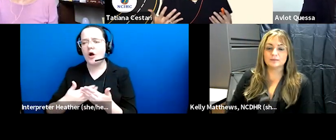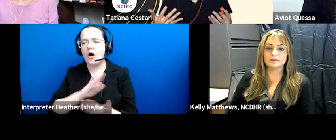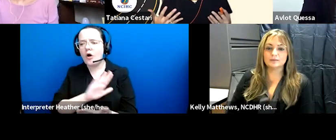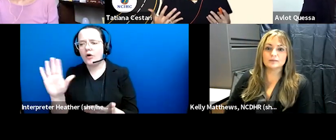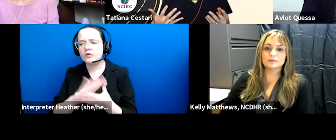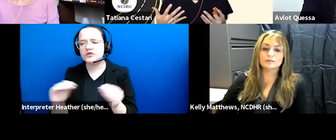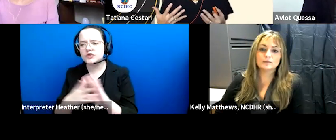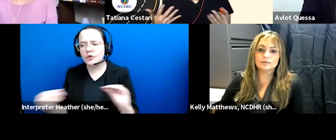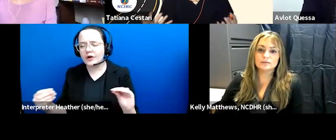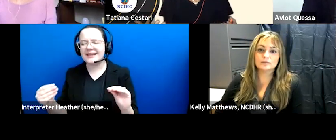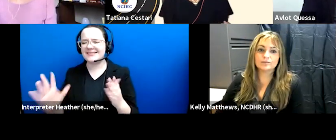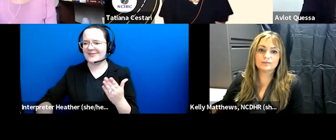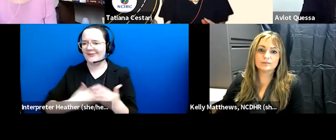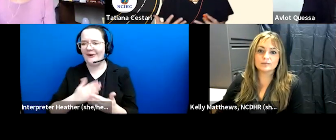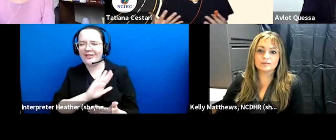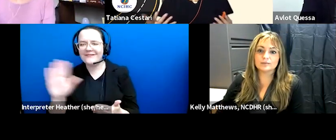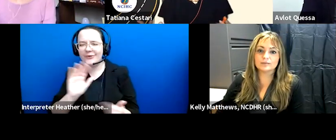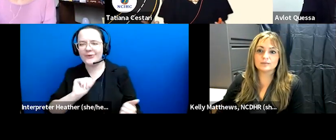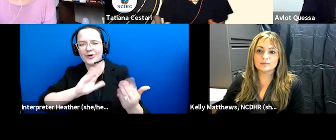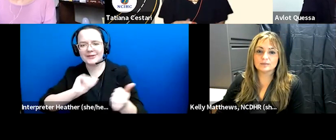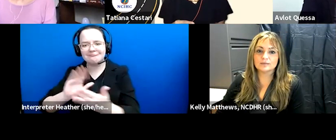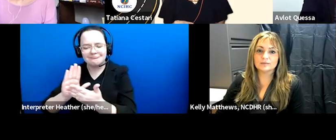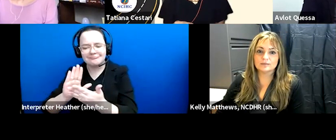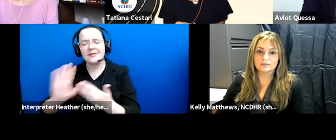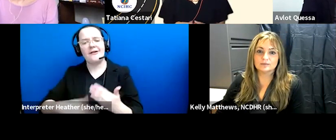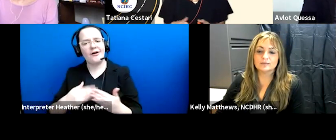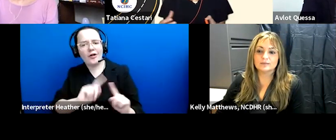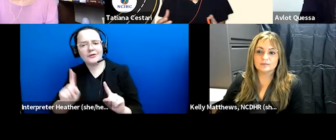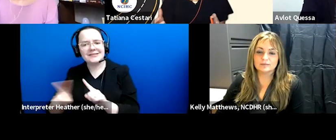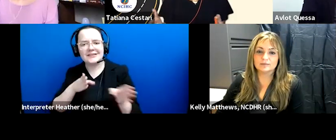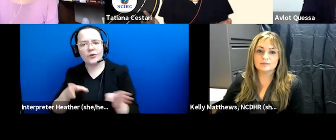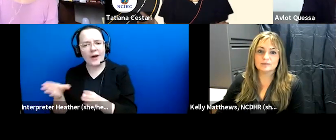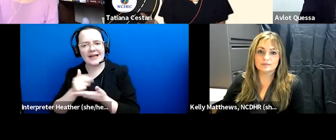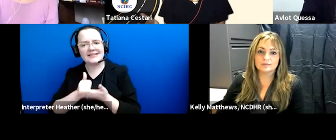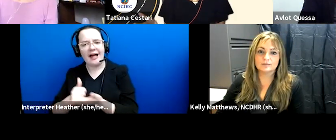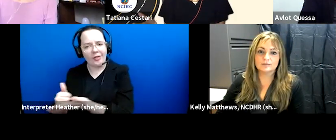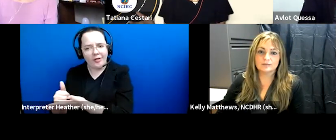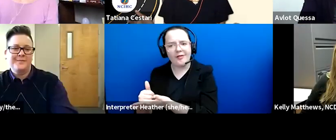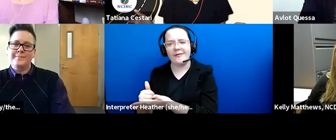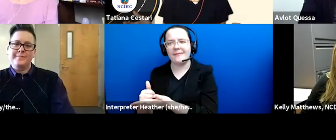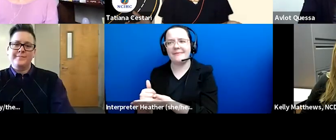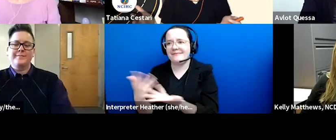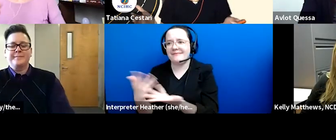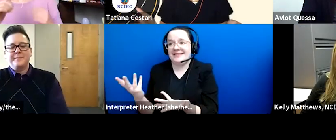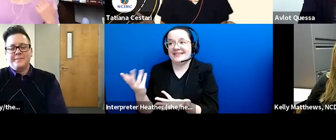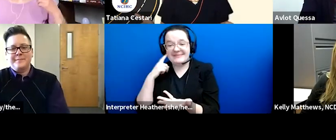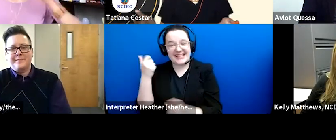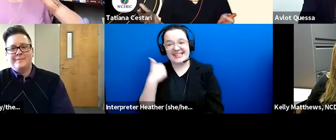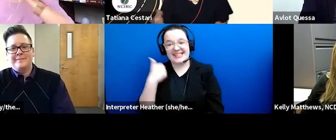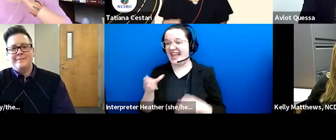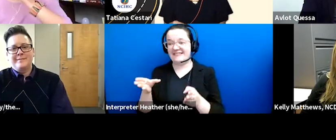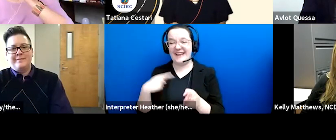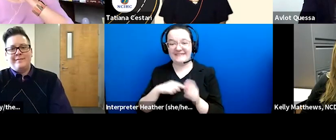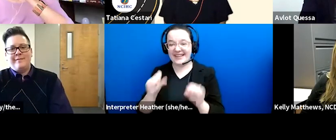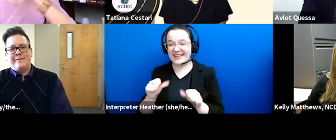um approaches and ways to help because any way we can help